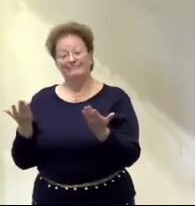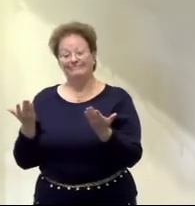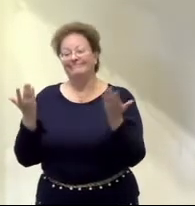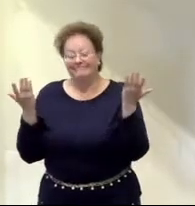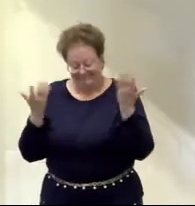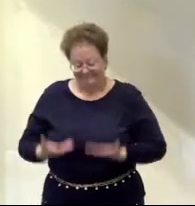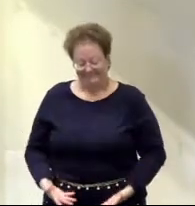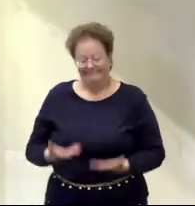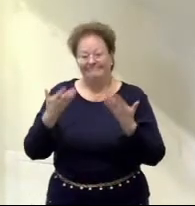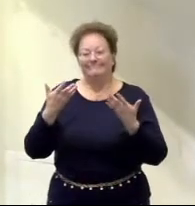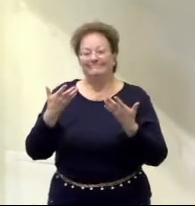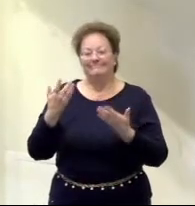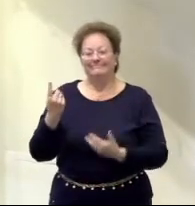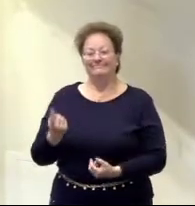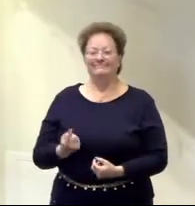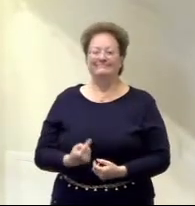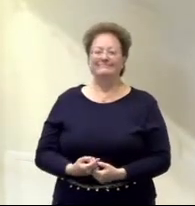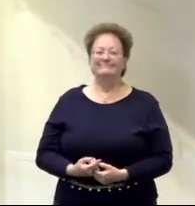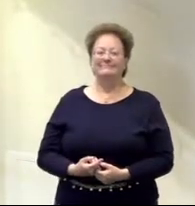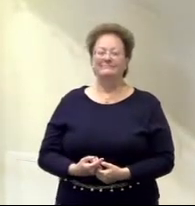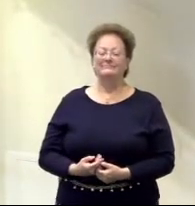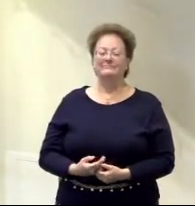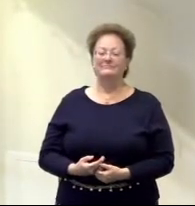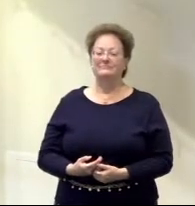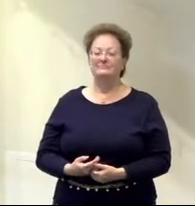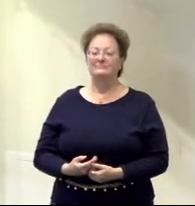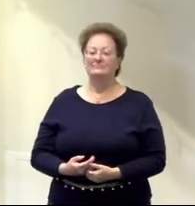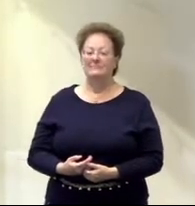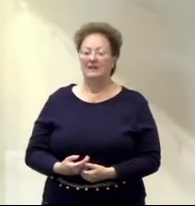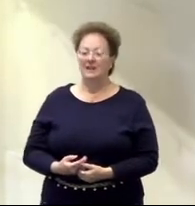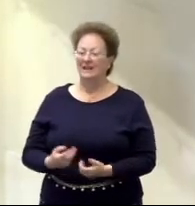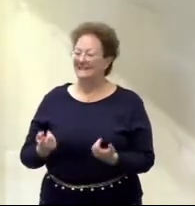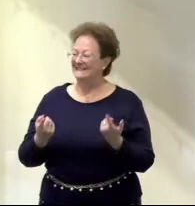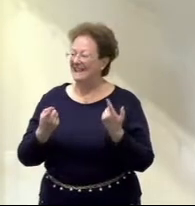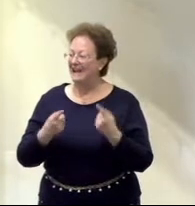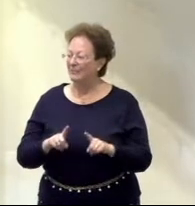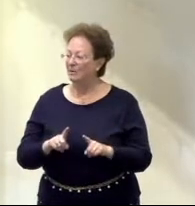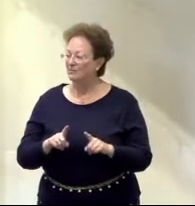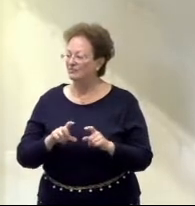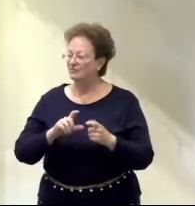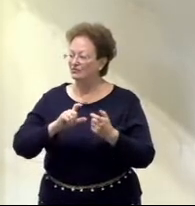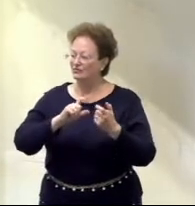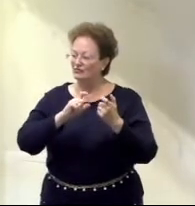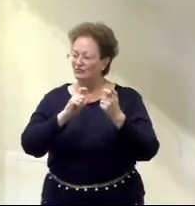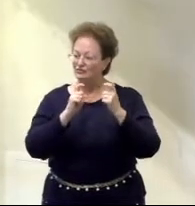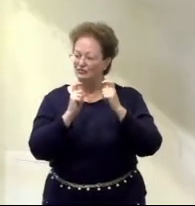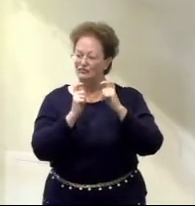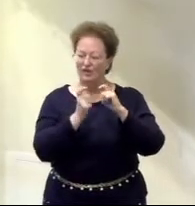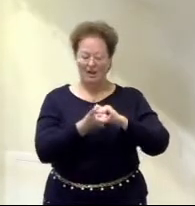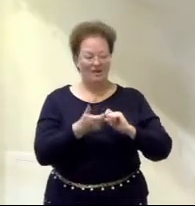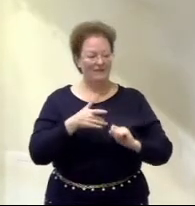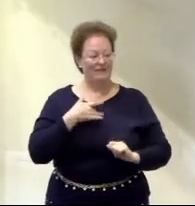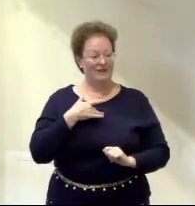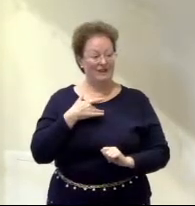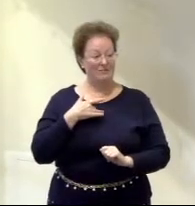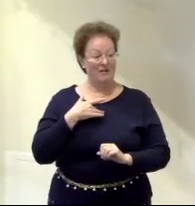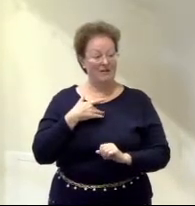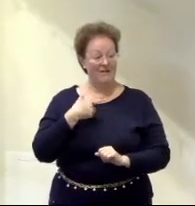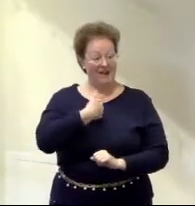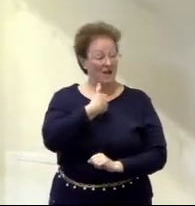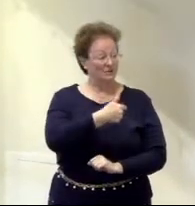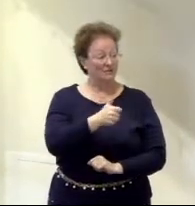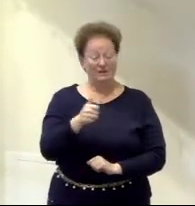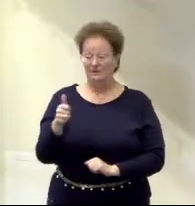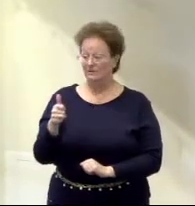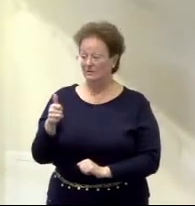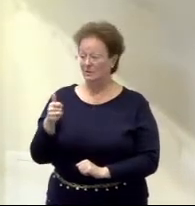But isn't it weird how our circumstances can shape how we feel about ourselves and who